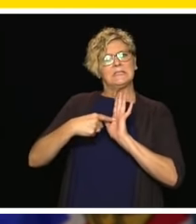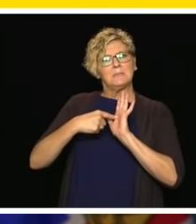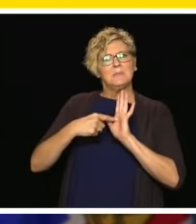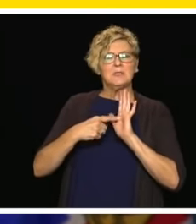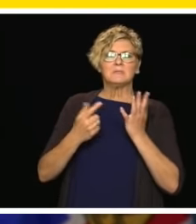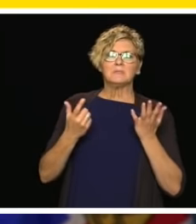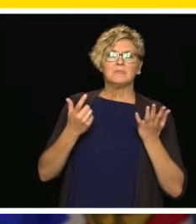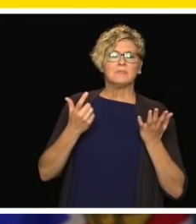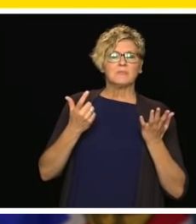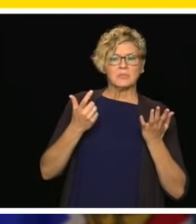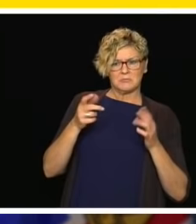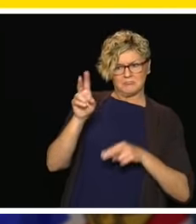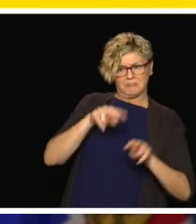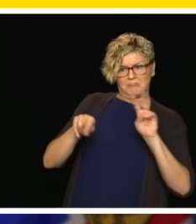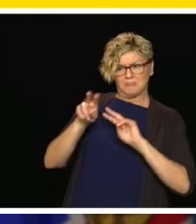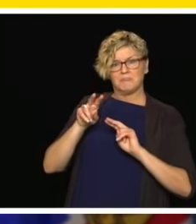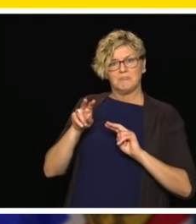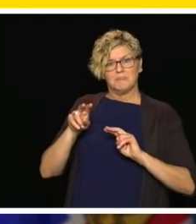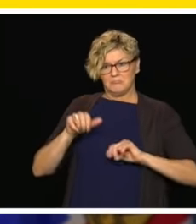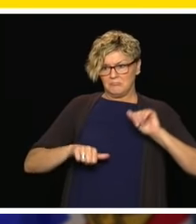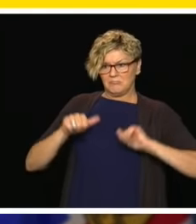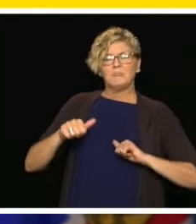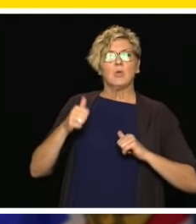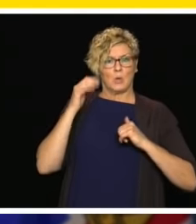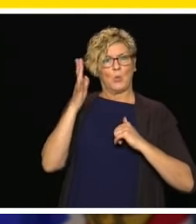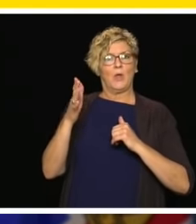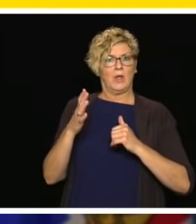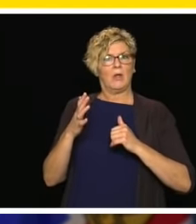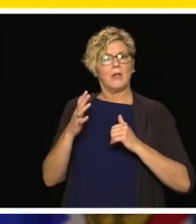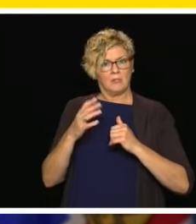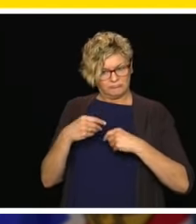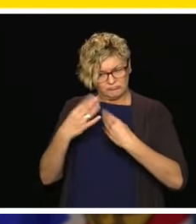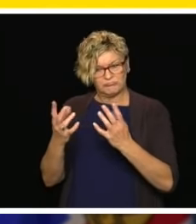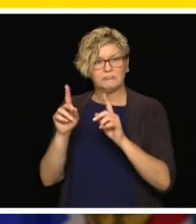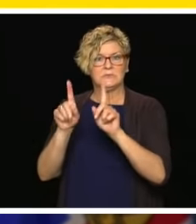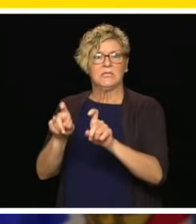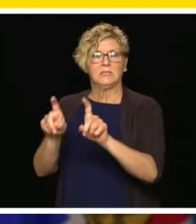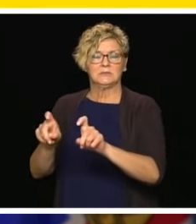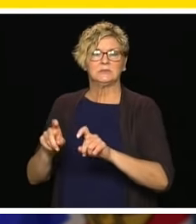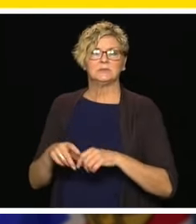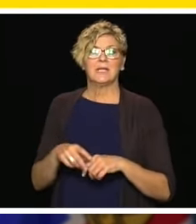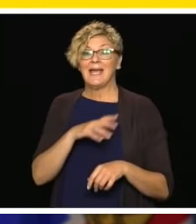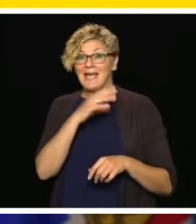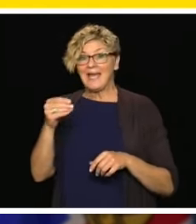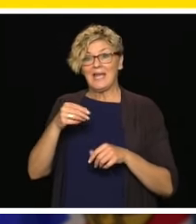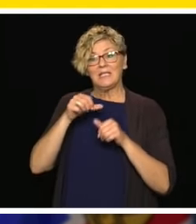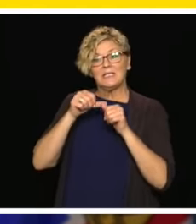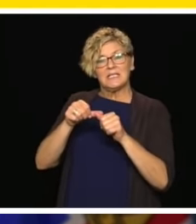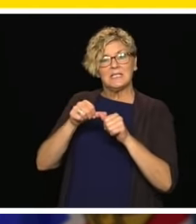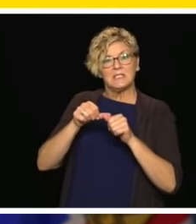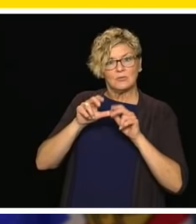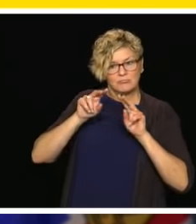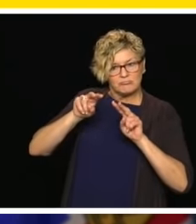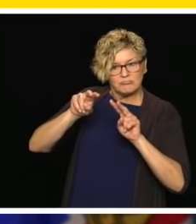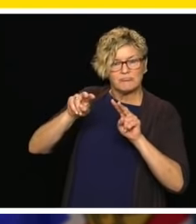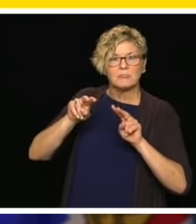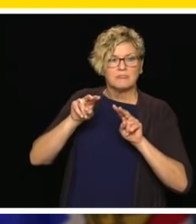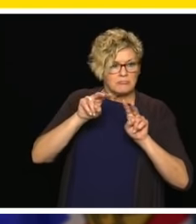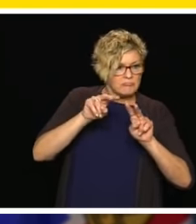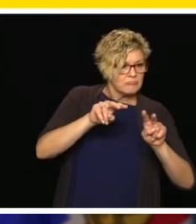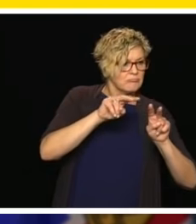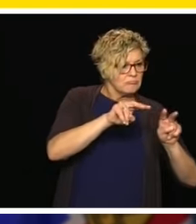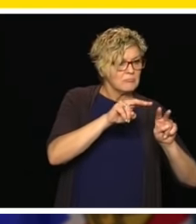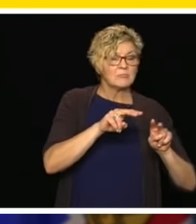any concerns then they are in the group of that is prioritized for testing and we will continue that and we will continue to monitor. Really